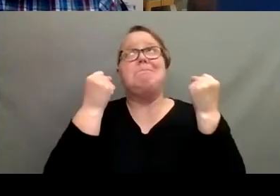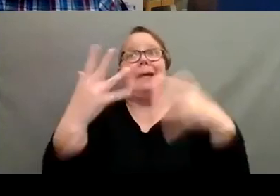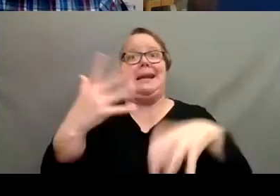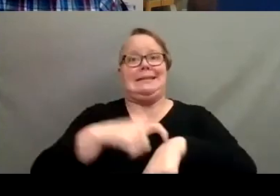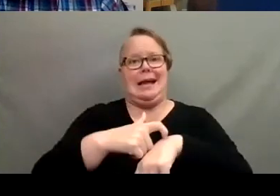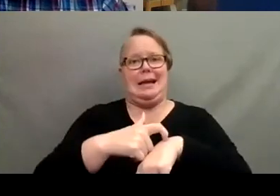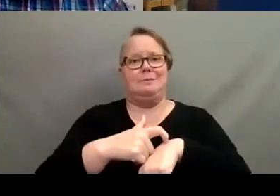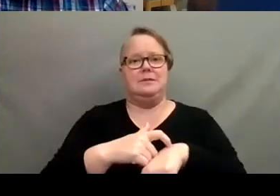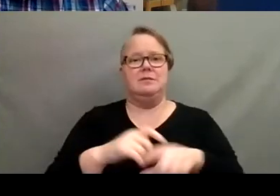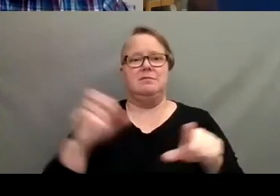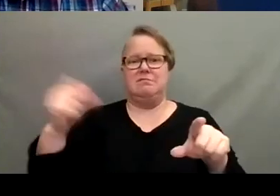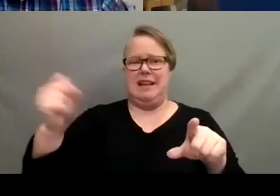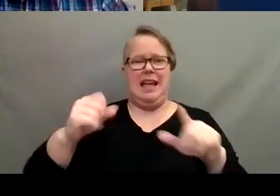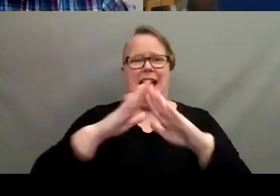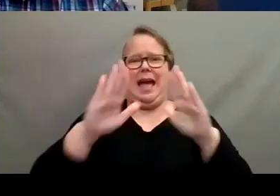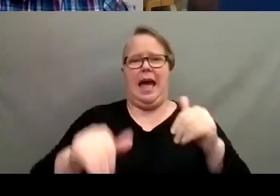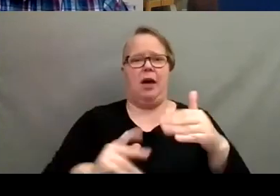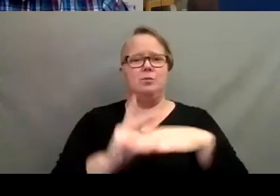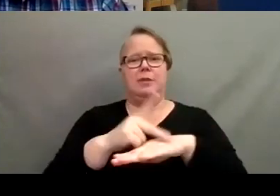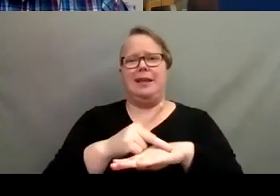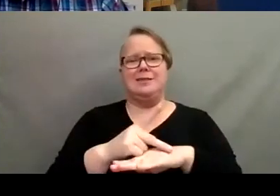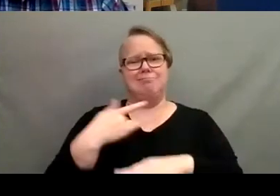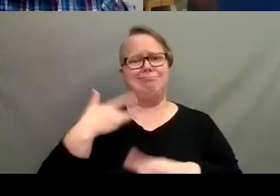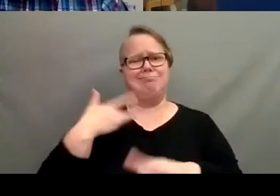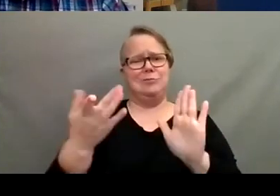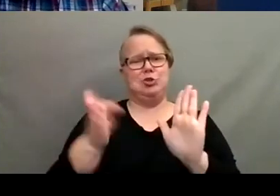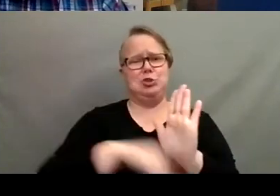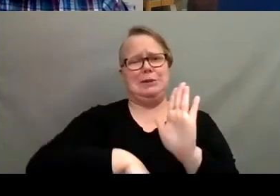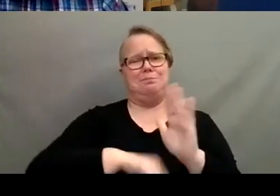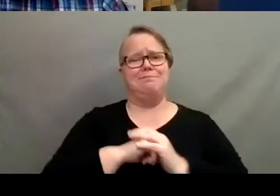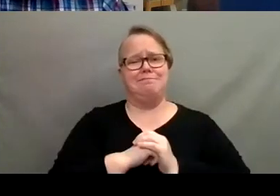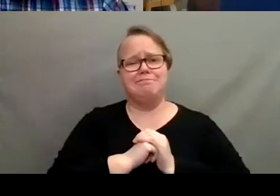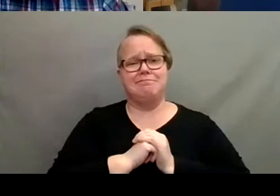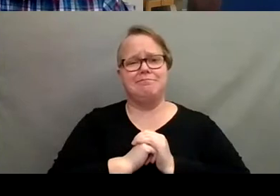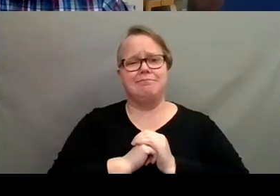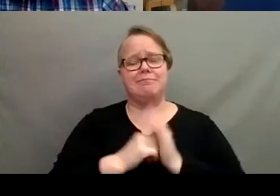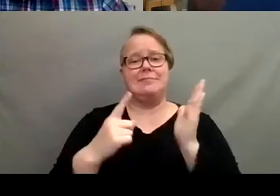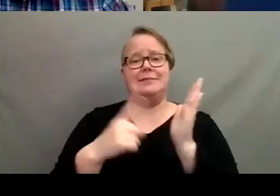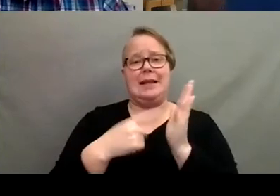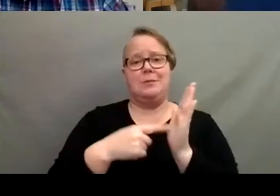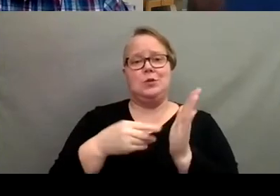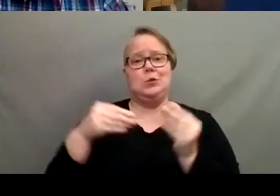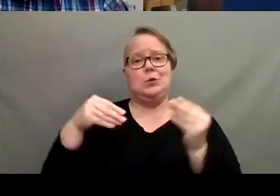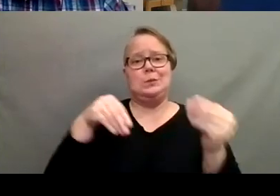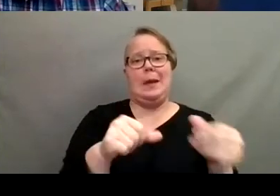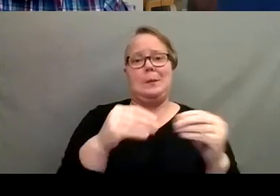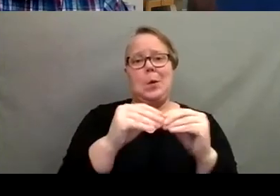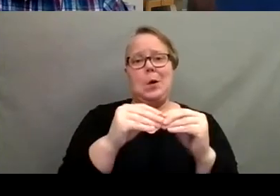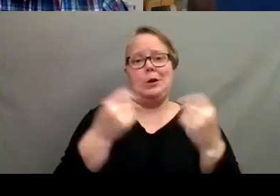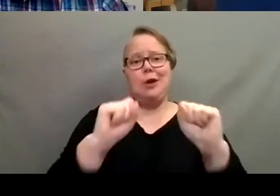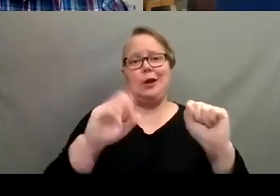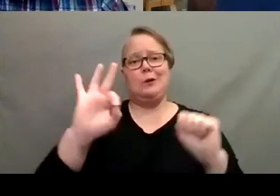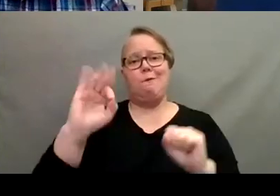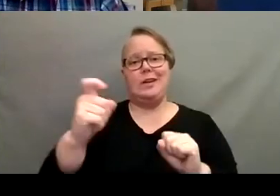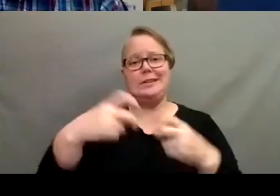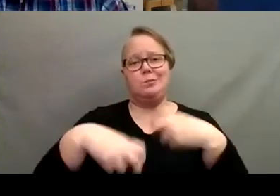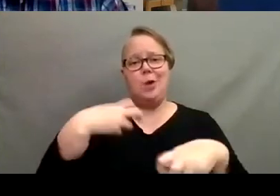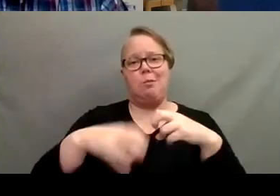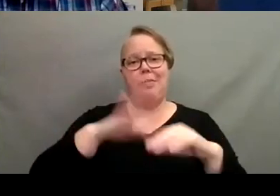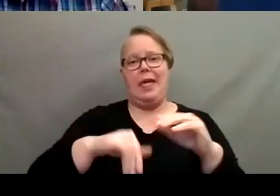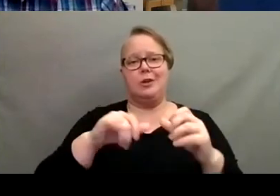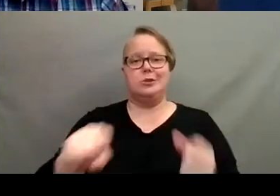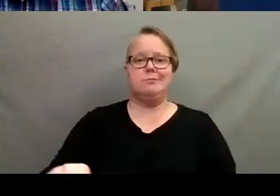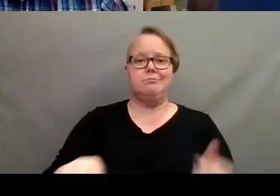Yeah. Houseplants aren't usually terribly expensive. So yeah, sometimes you end up spending more trying to rectify the situation than you would if you just